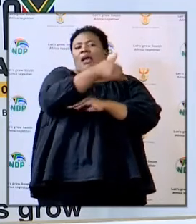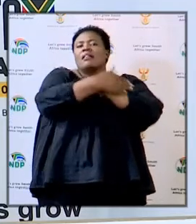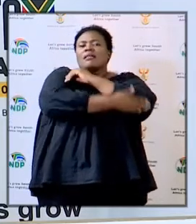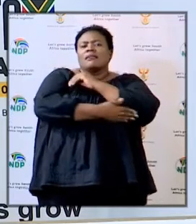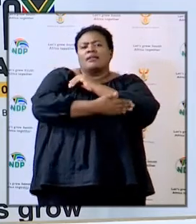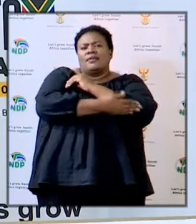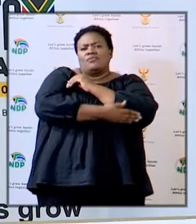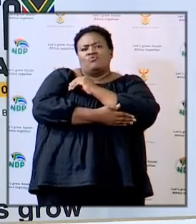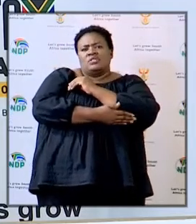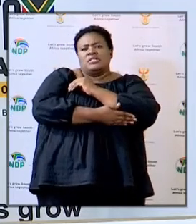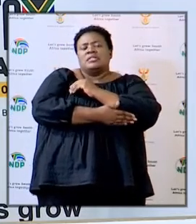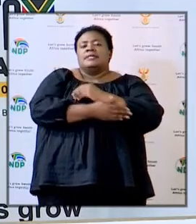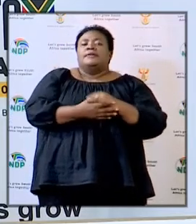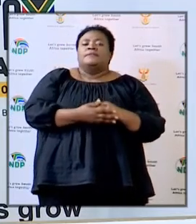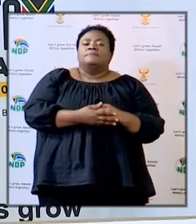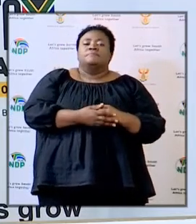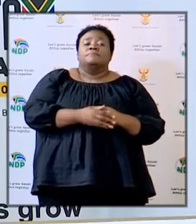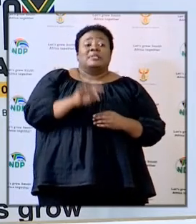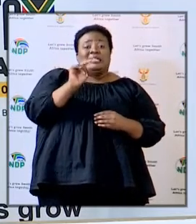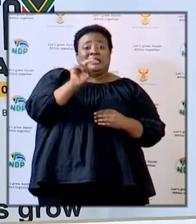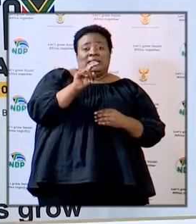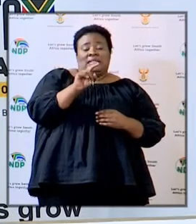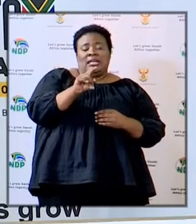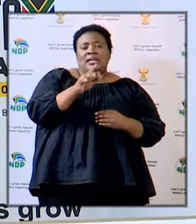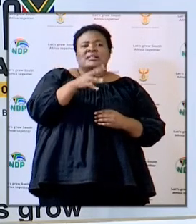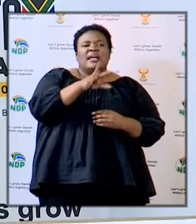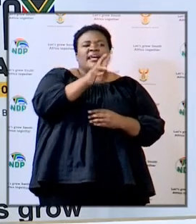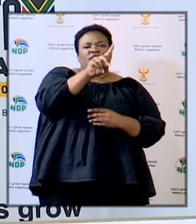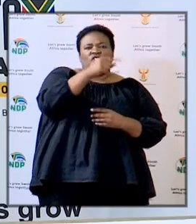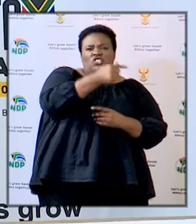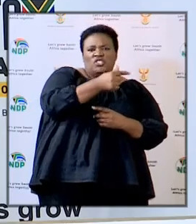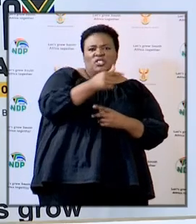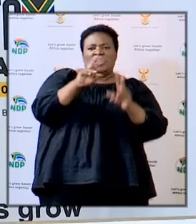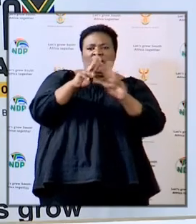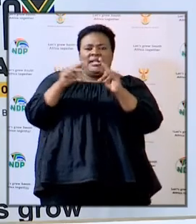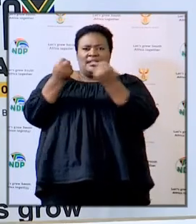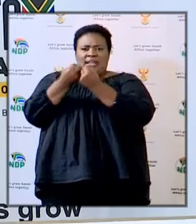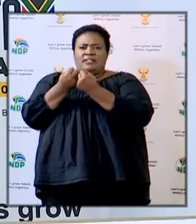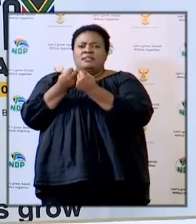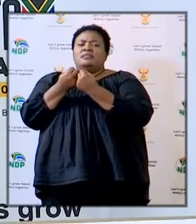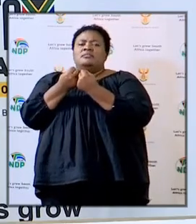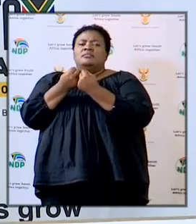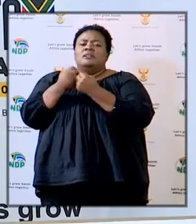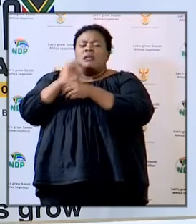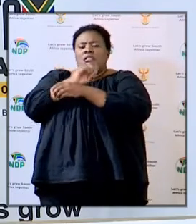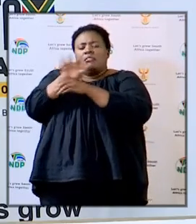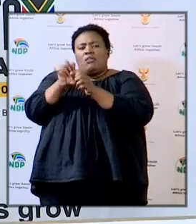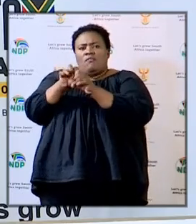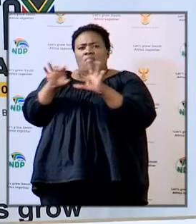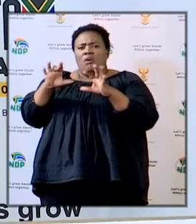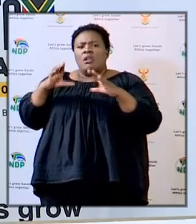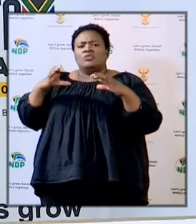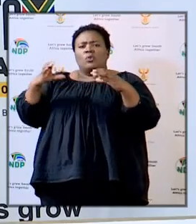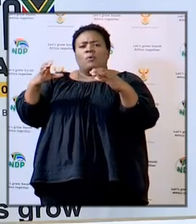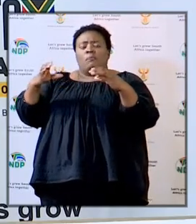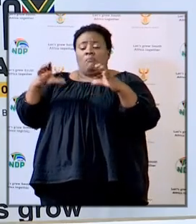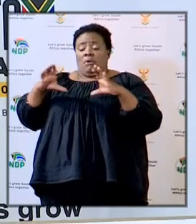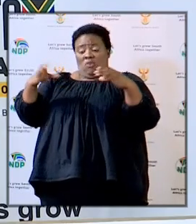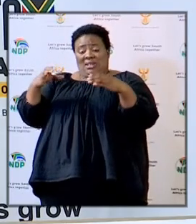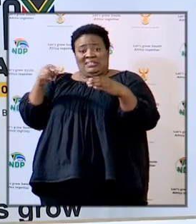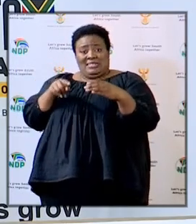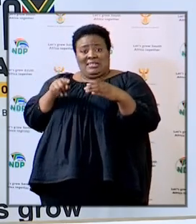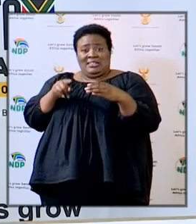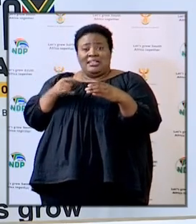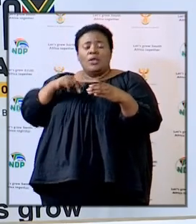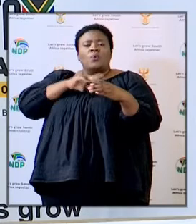of the net joints of DGs and the National Coronavirus Command Council we are